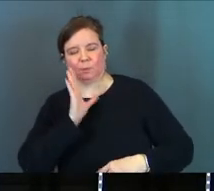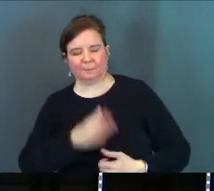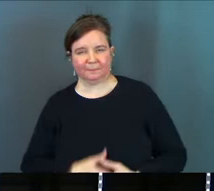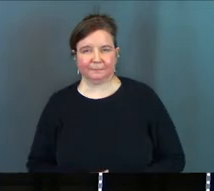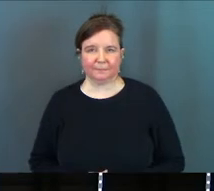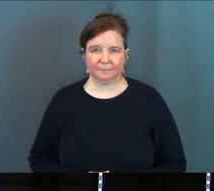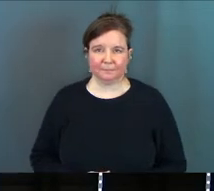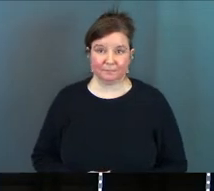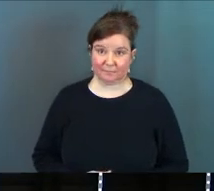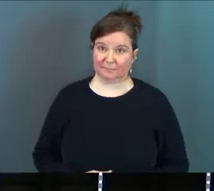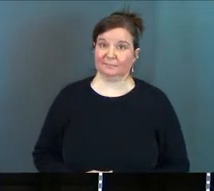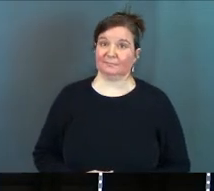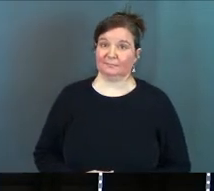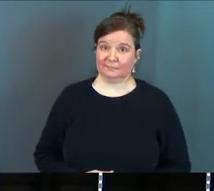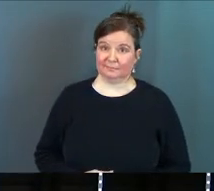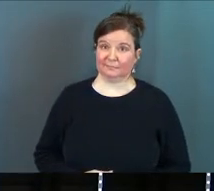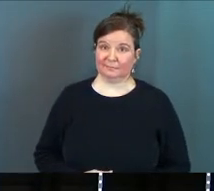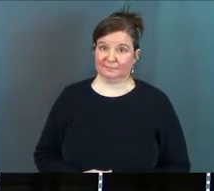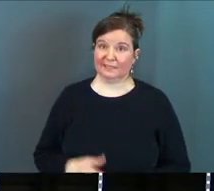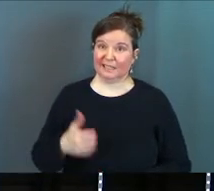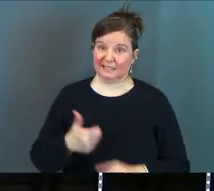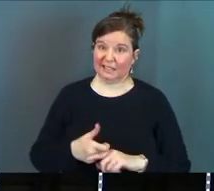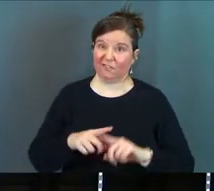how's that for self reliance